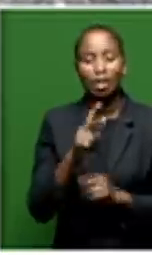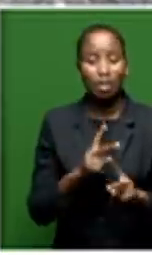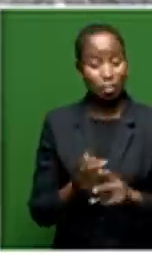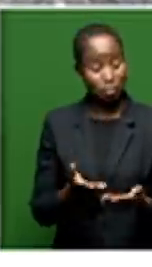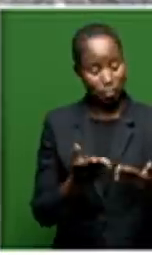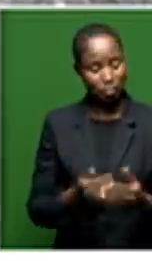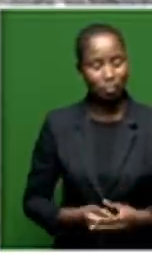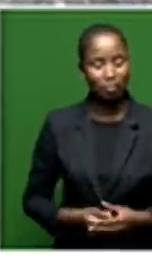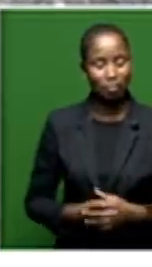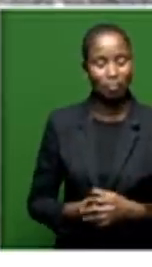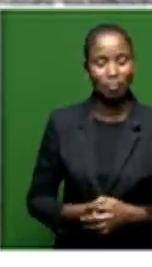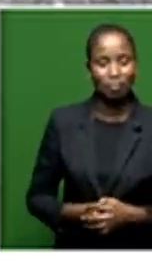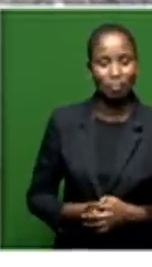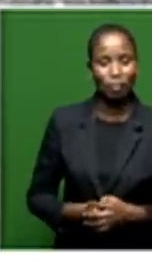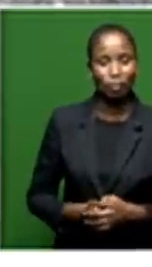to you.